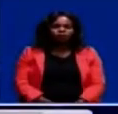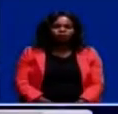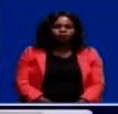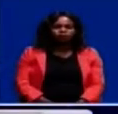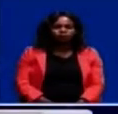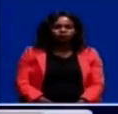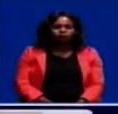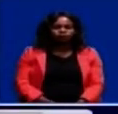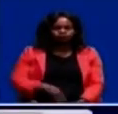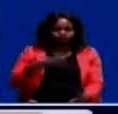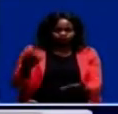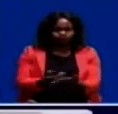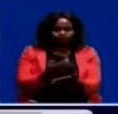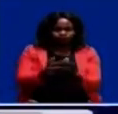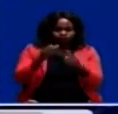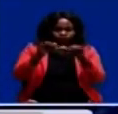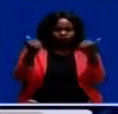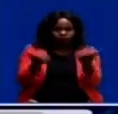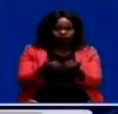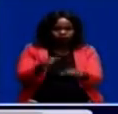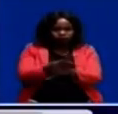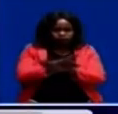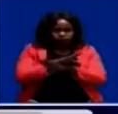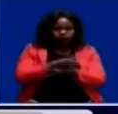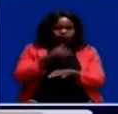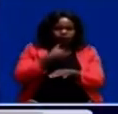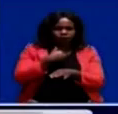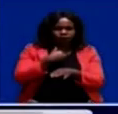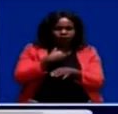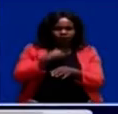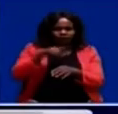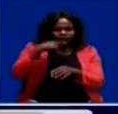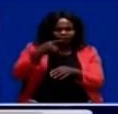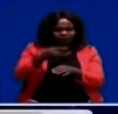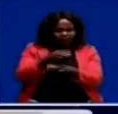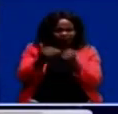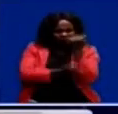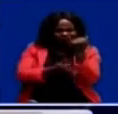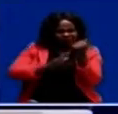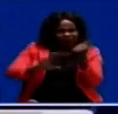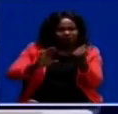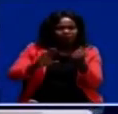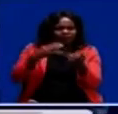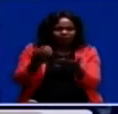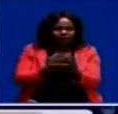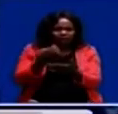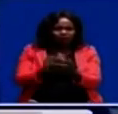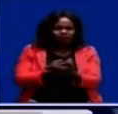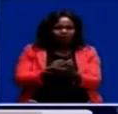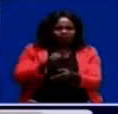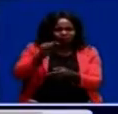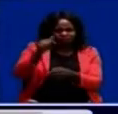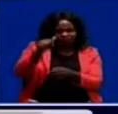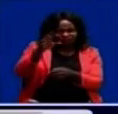The Economics Association of Zambia, Eaz, has projected that the country's economy will perform relatively well in